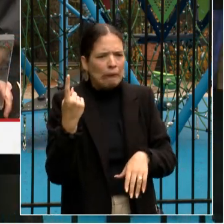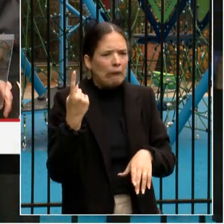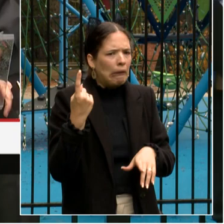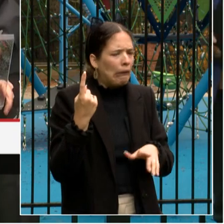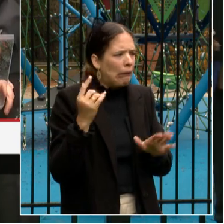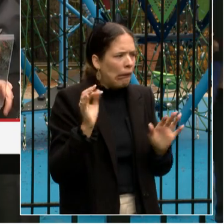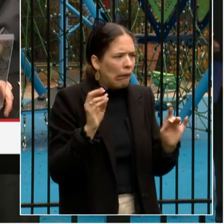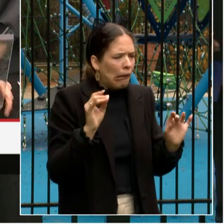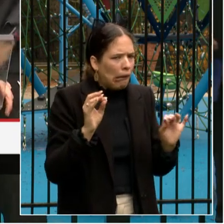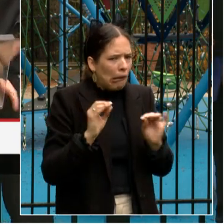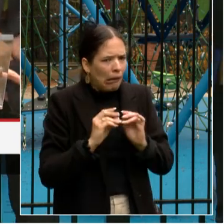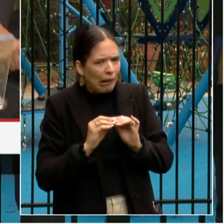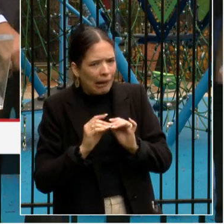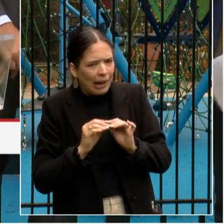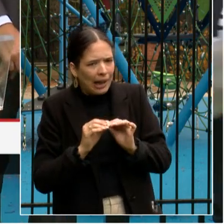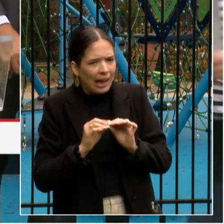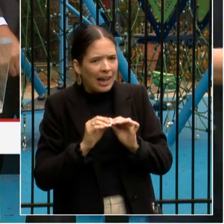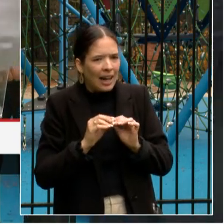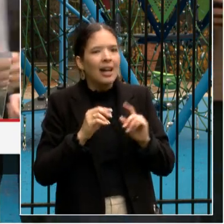Stacy.